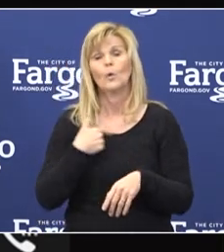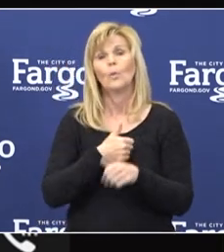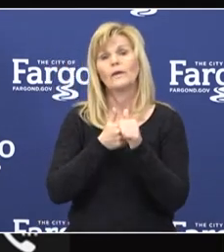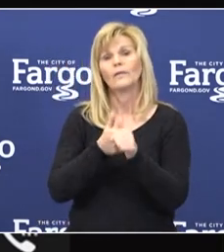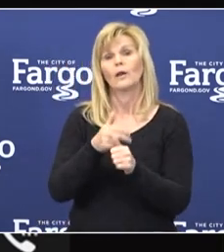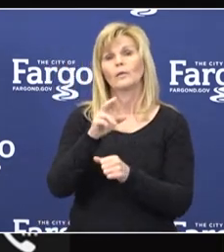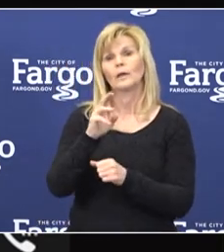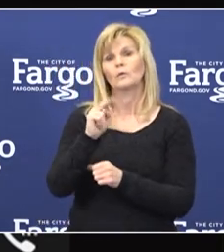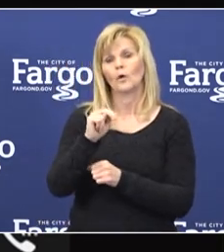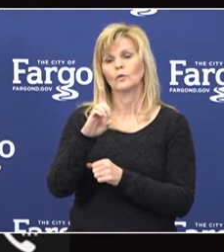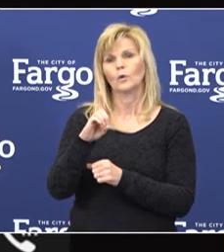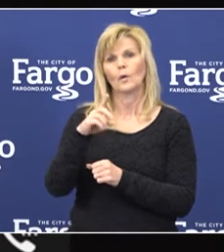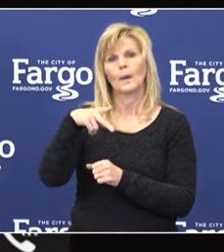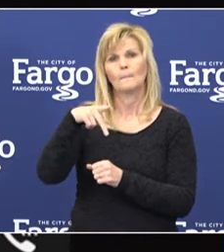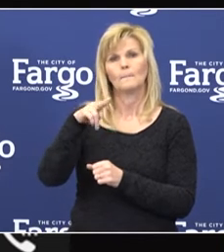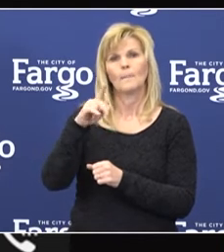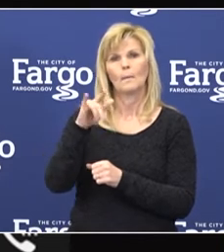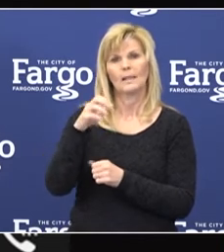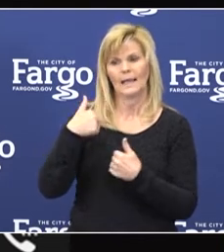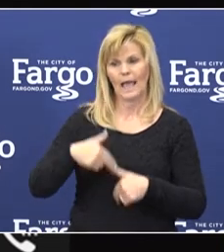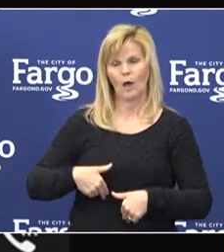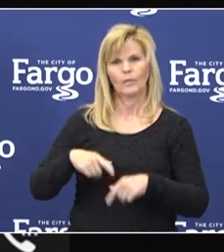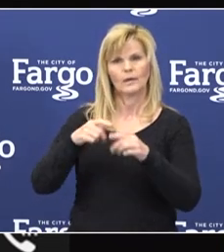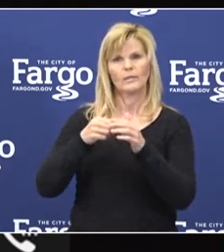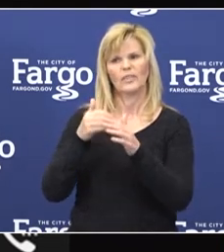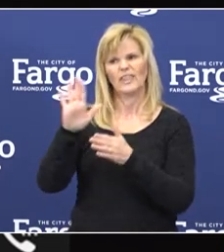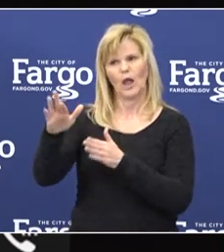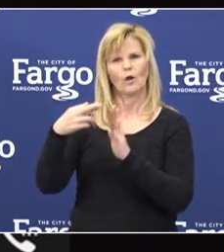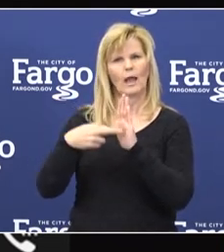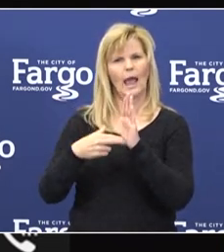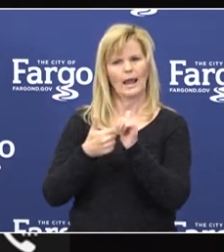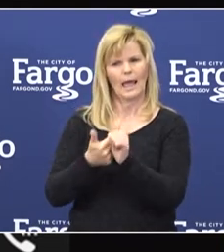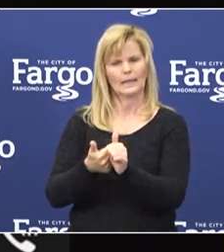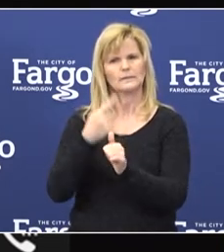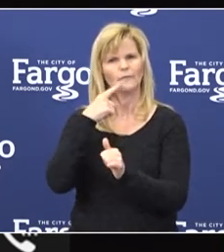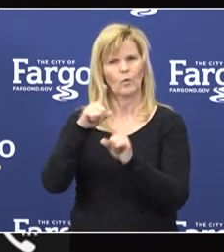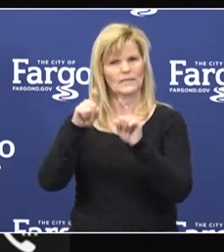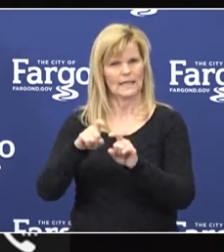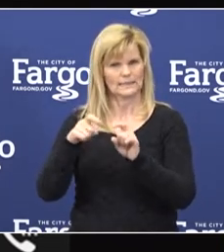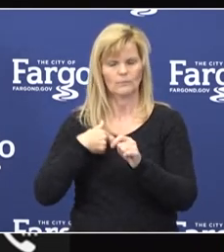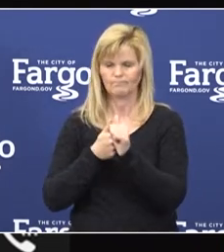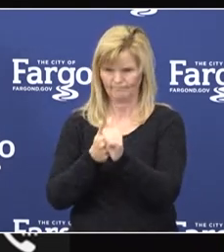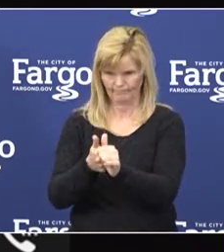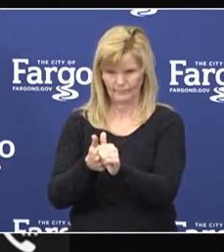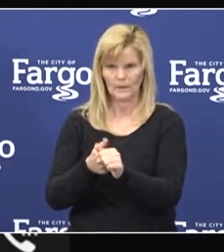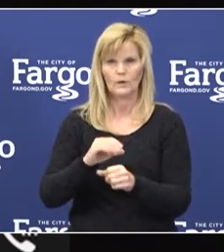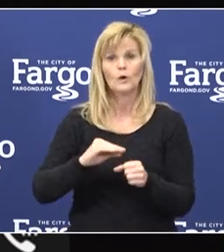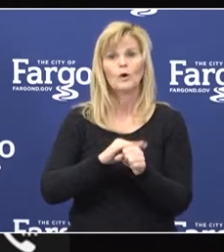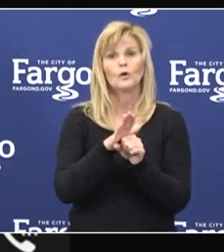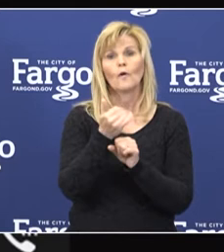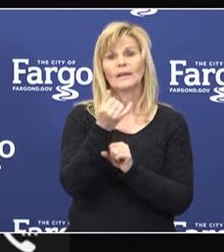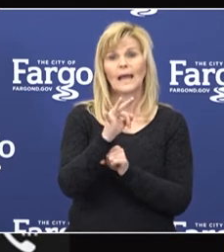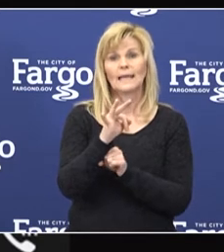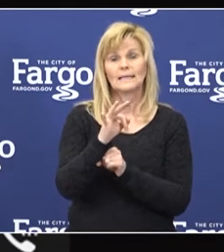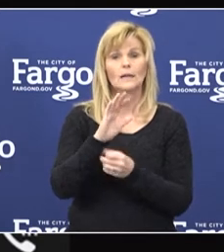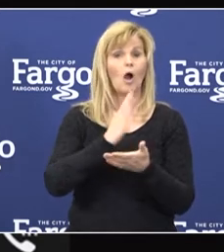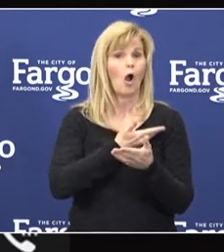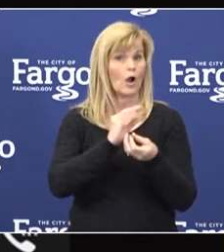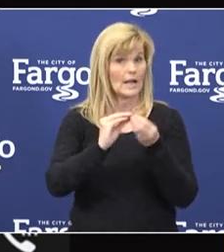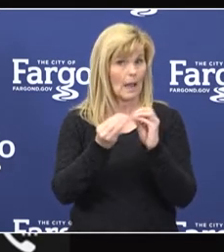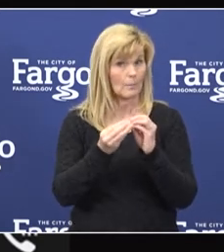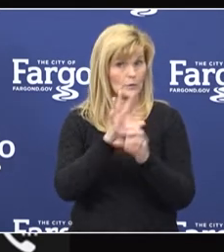Health guidelines for testing. Just some information on our COVID-19 inpatient volumes.